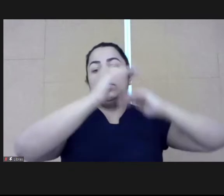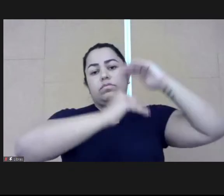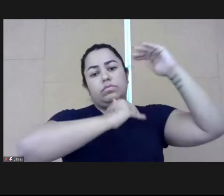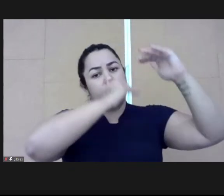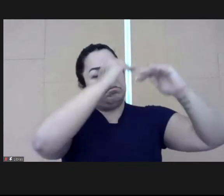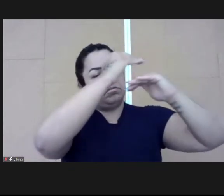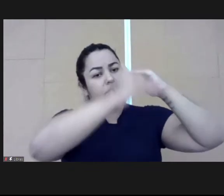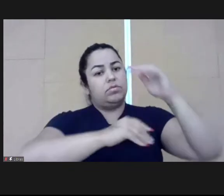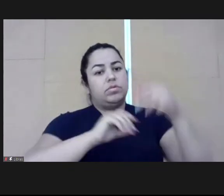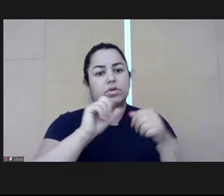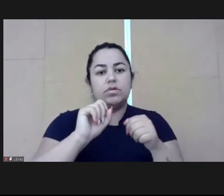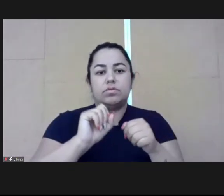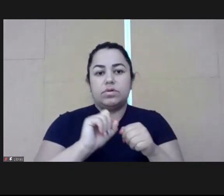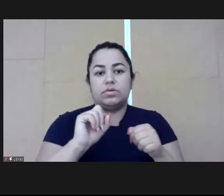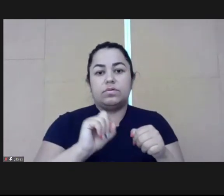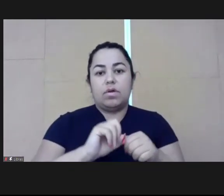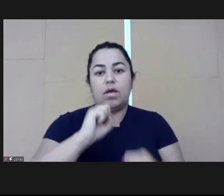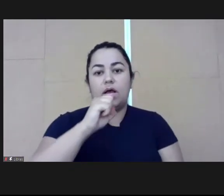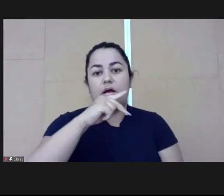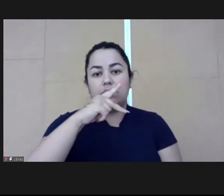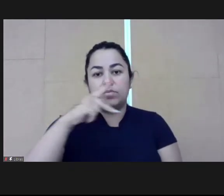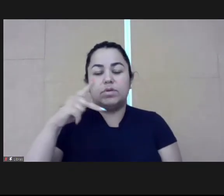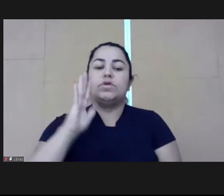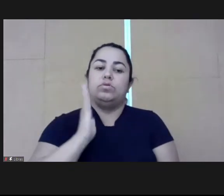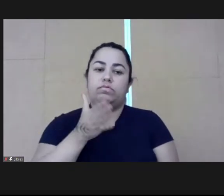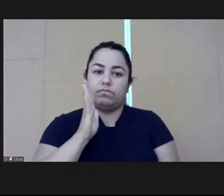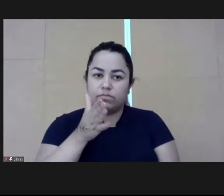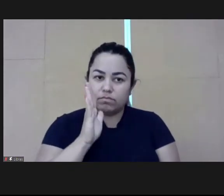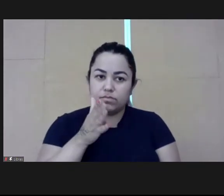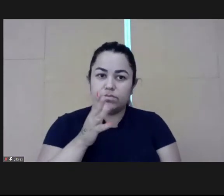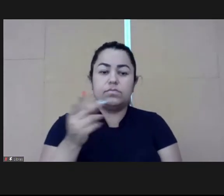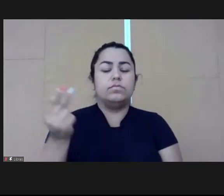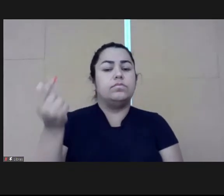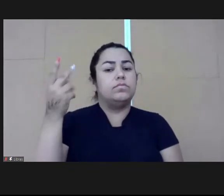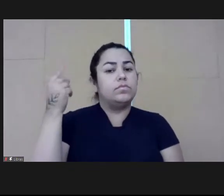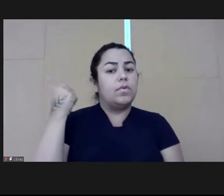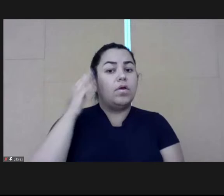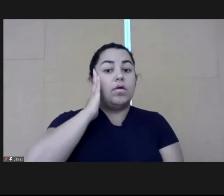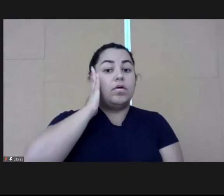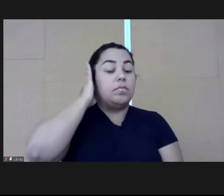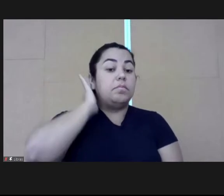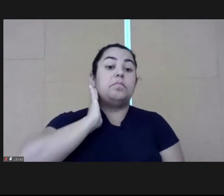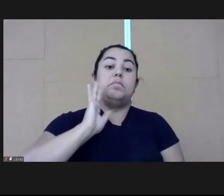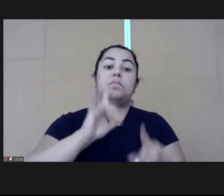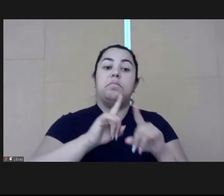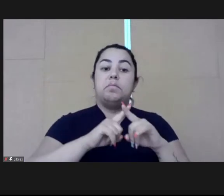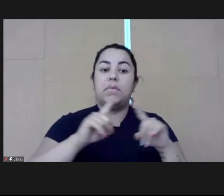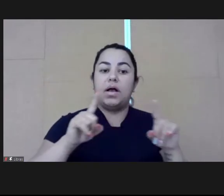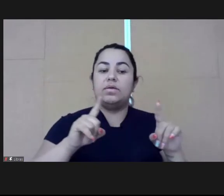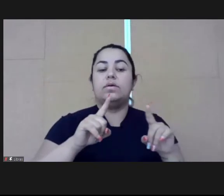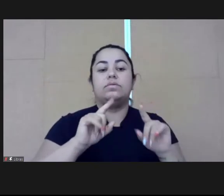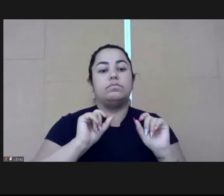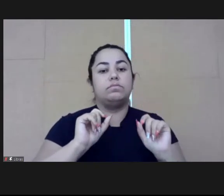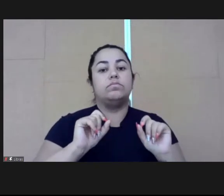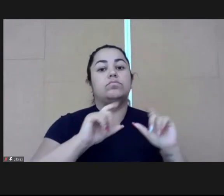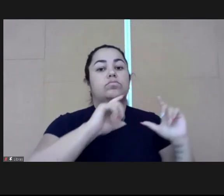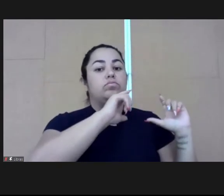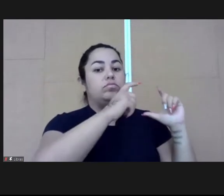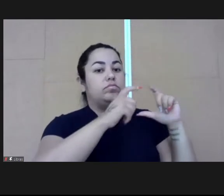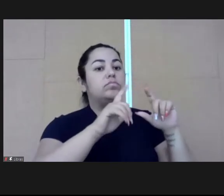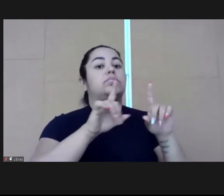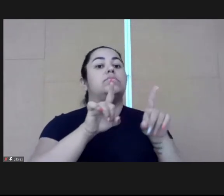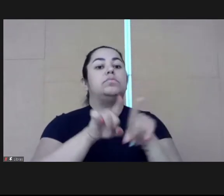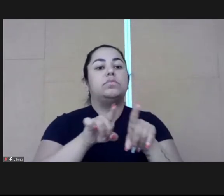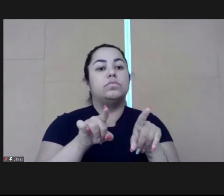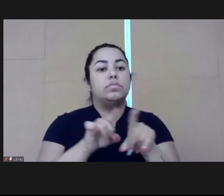Gerais. They wanted to change and have this program. They had a traditional